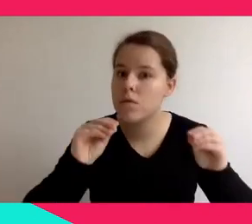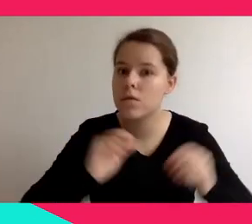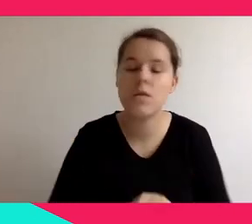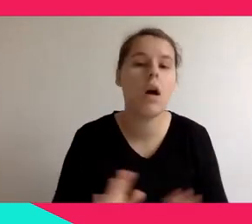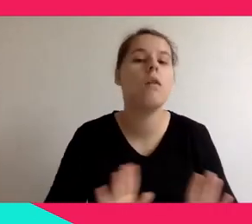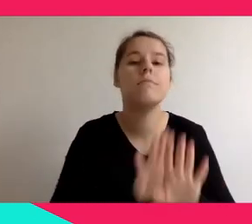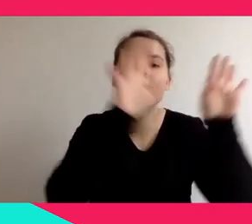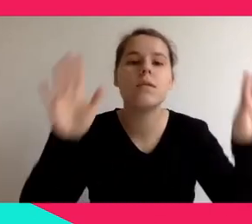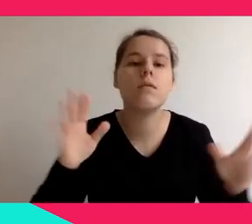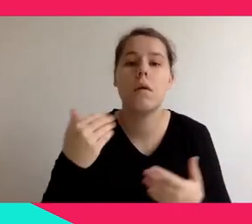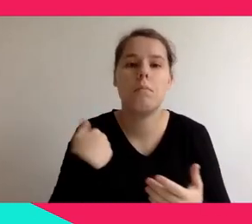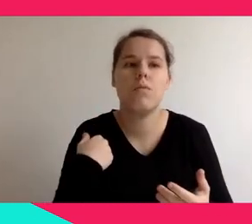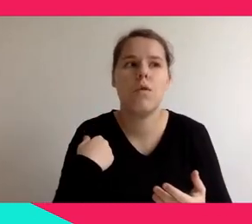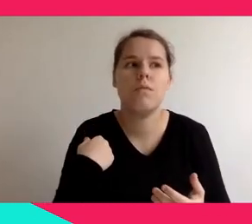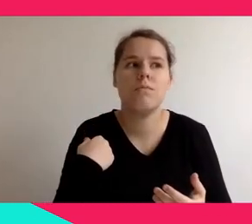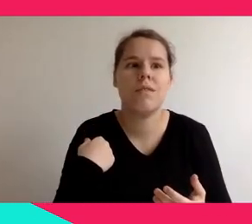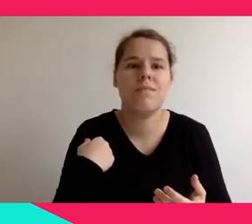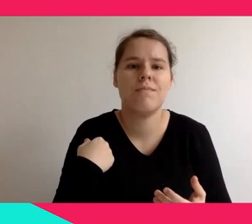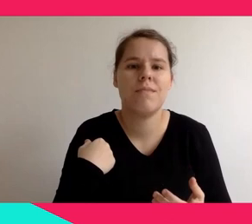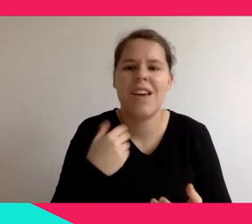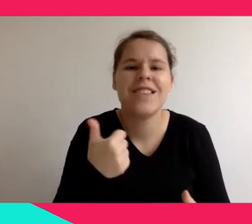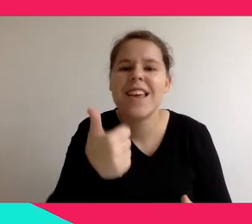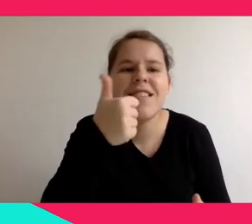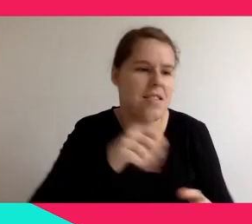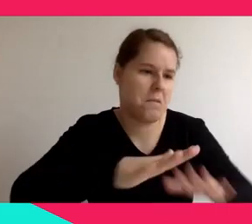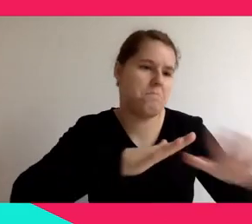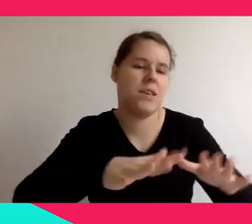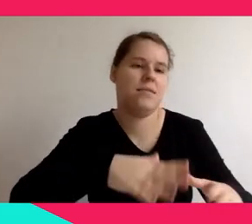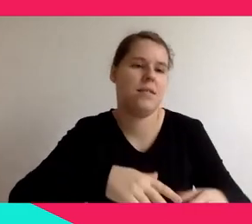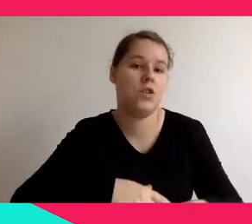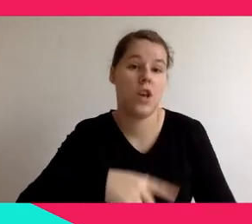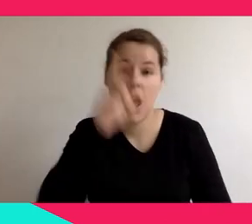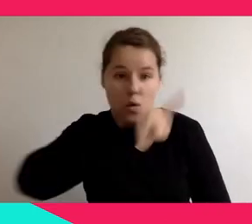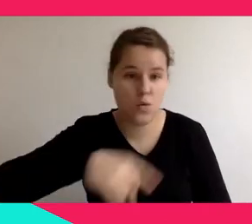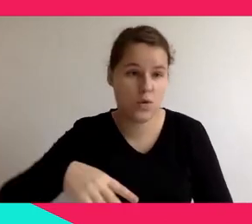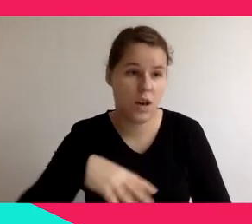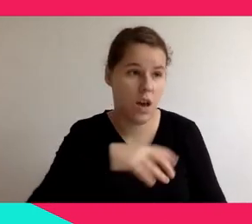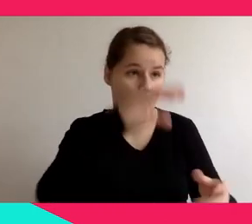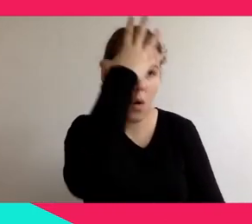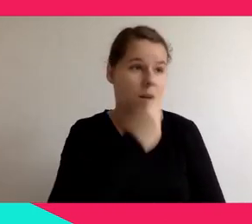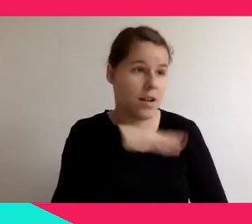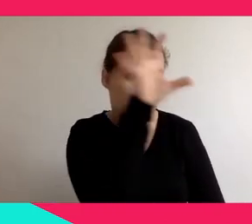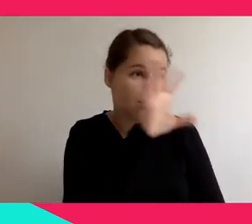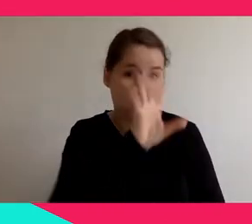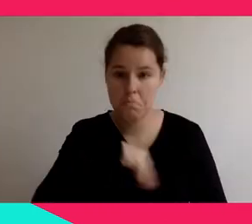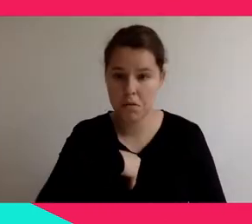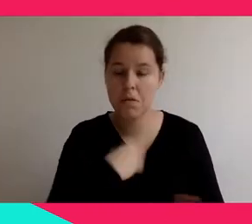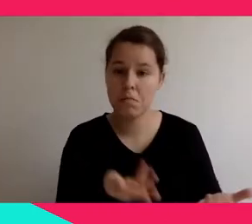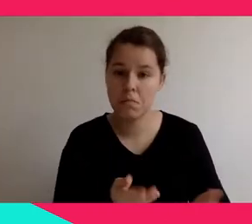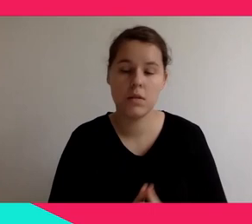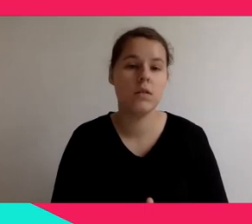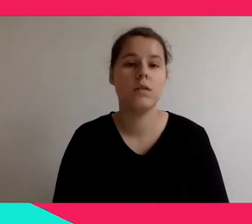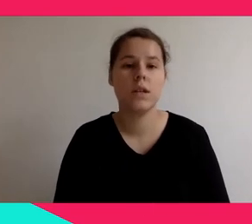where people could see pictures. It's the present because to learn about culture is actually entertaining